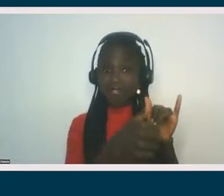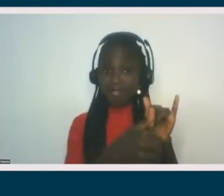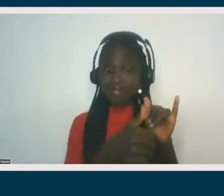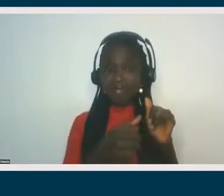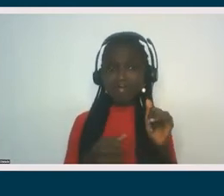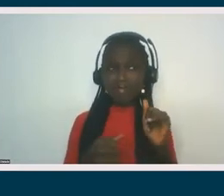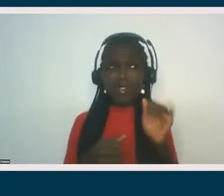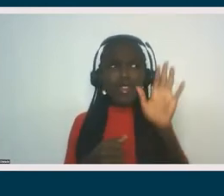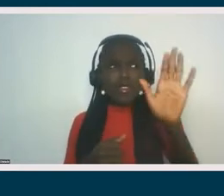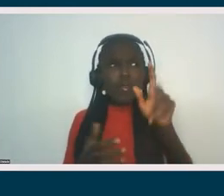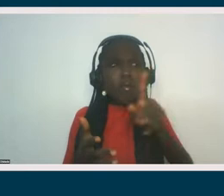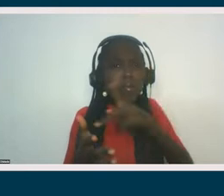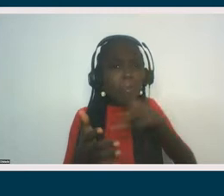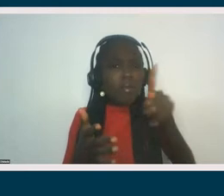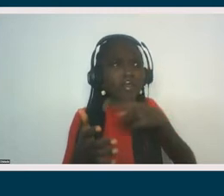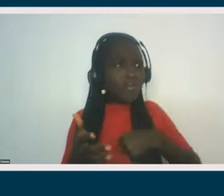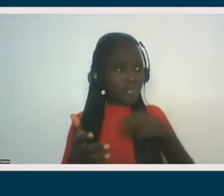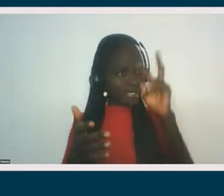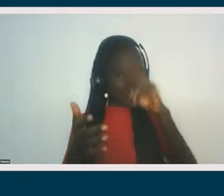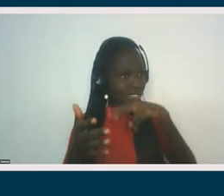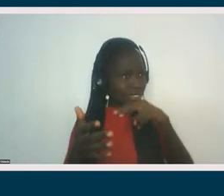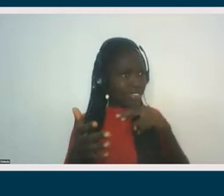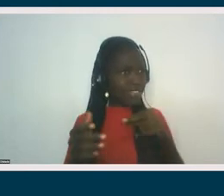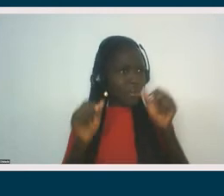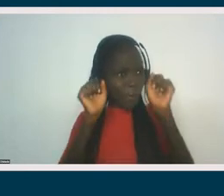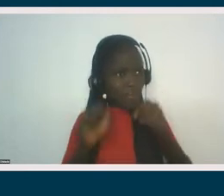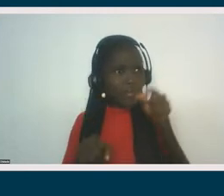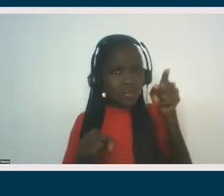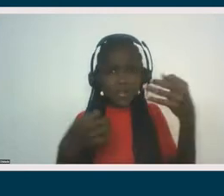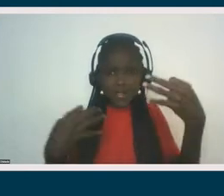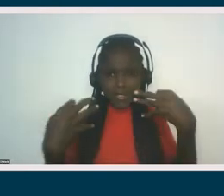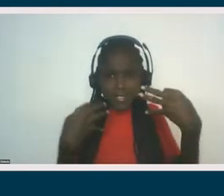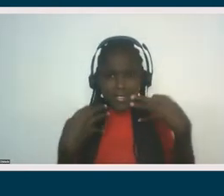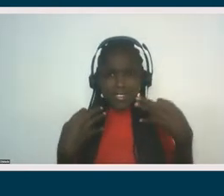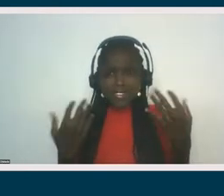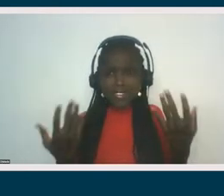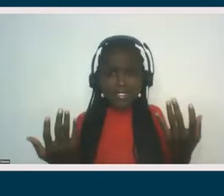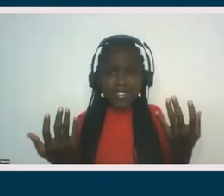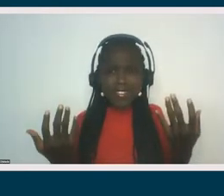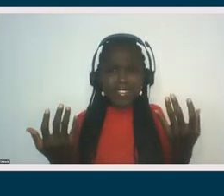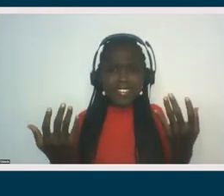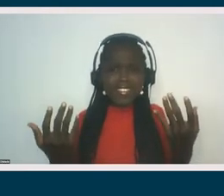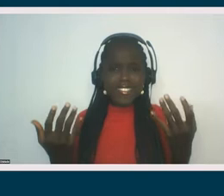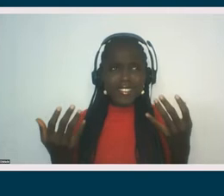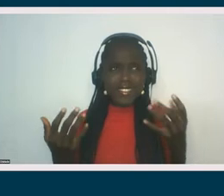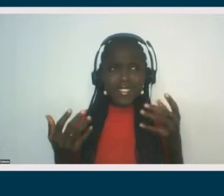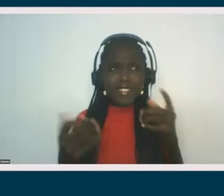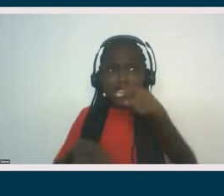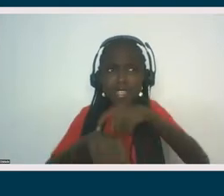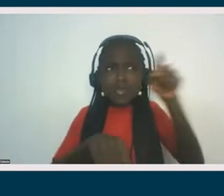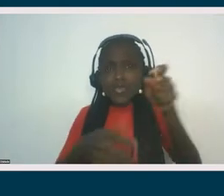poem that I just read of yours, can you talk to us about where were you?